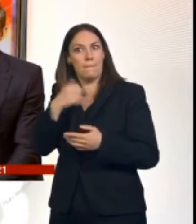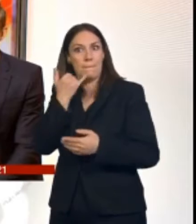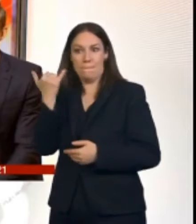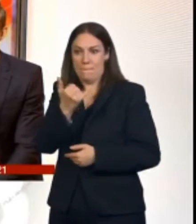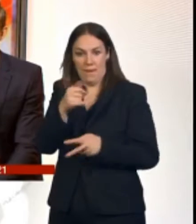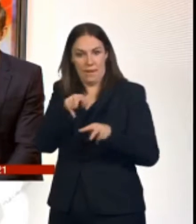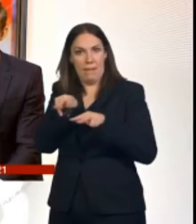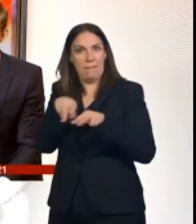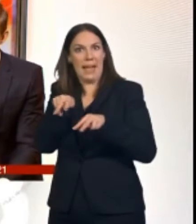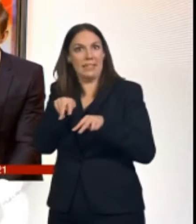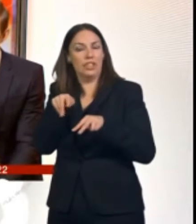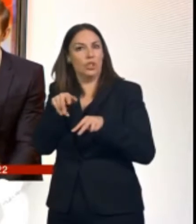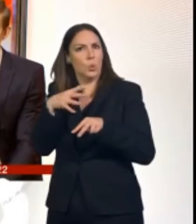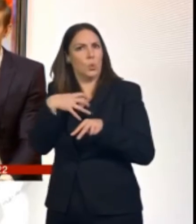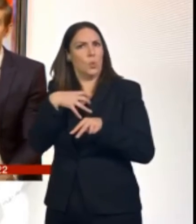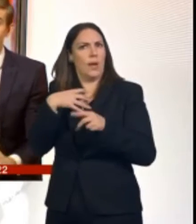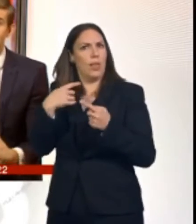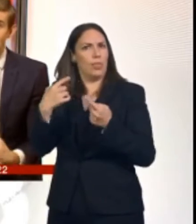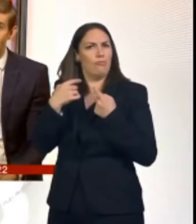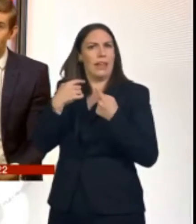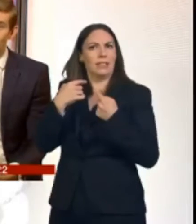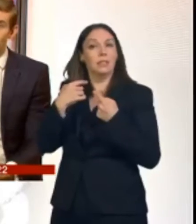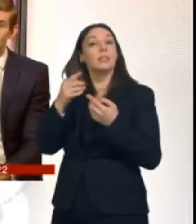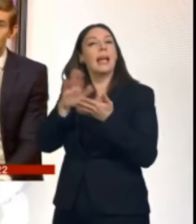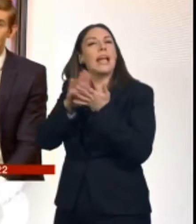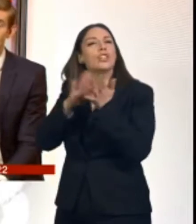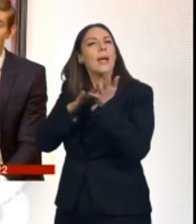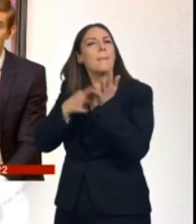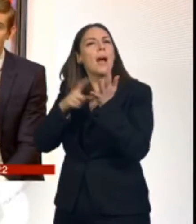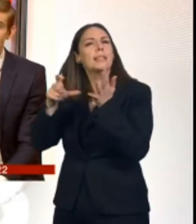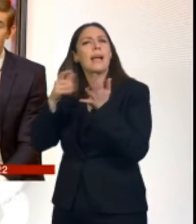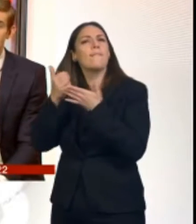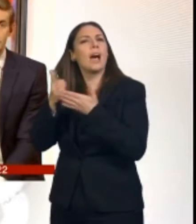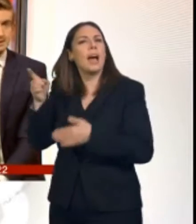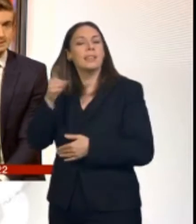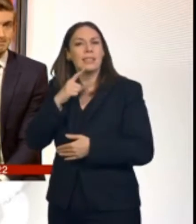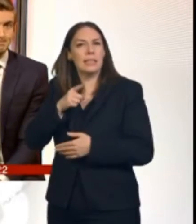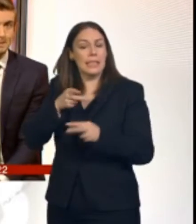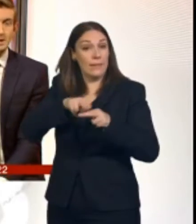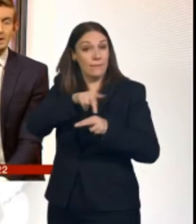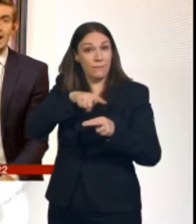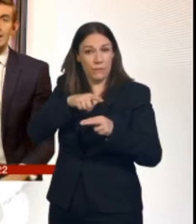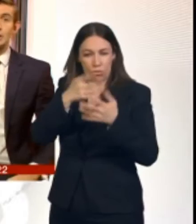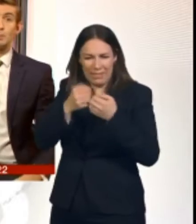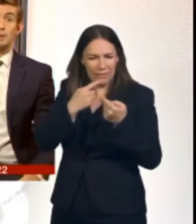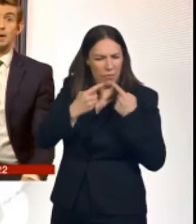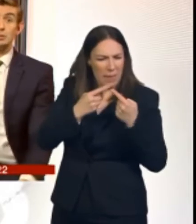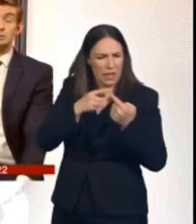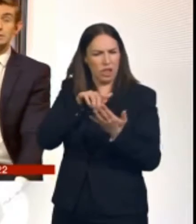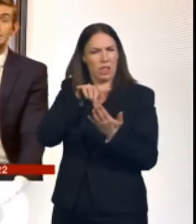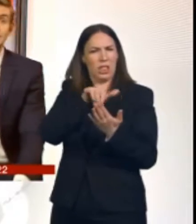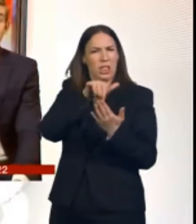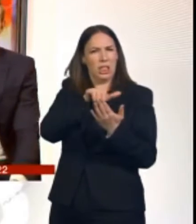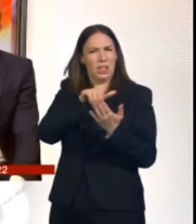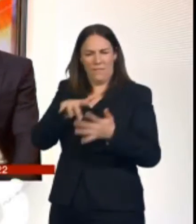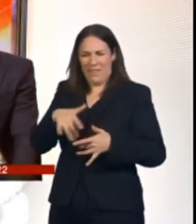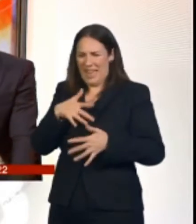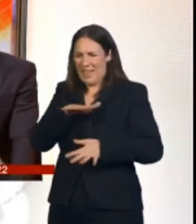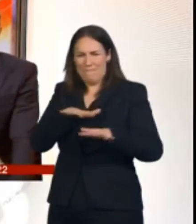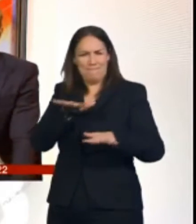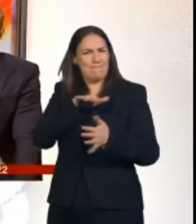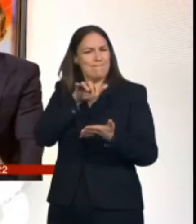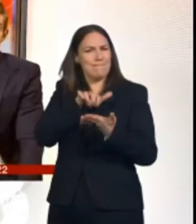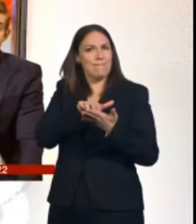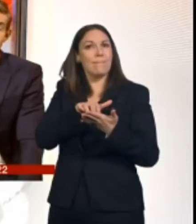HMRC has said that if you're in any doubt just hang up and call them directly. And there could be a new TV streaming